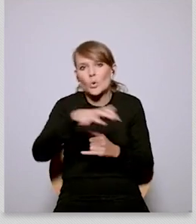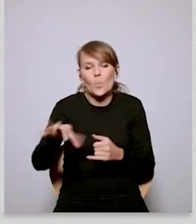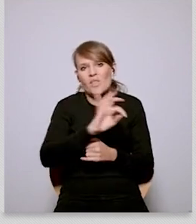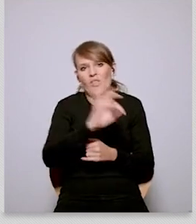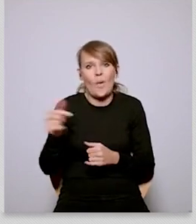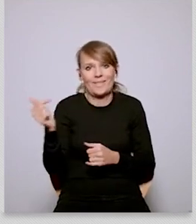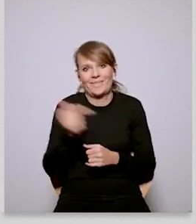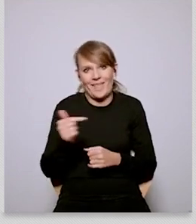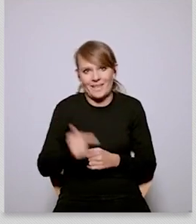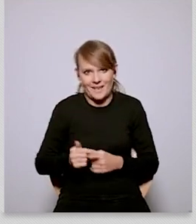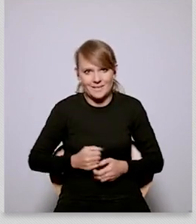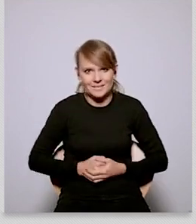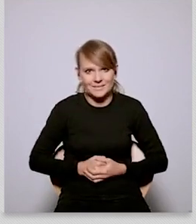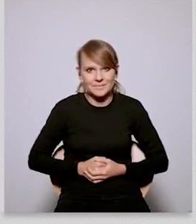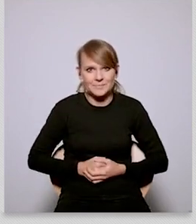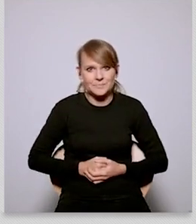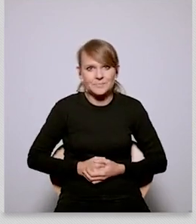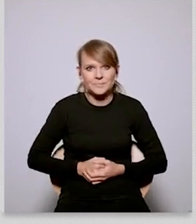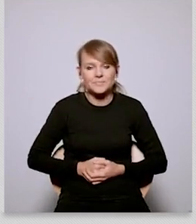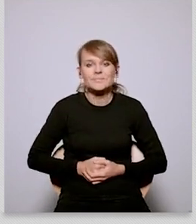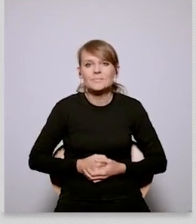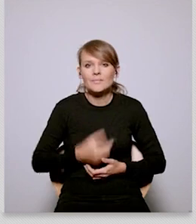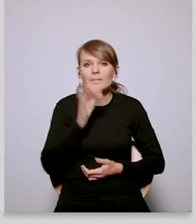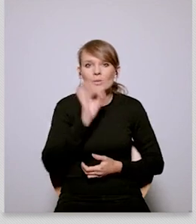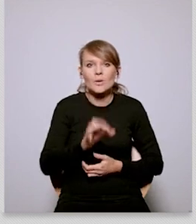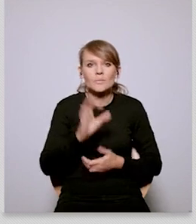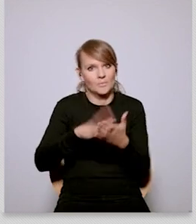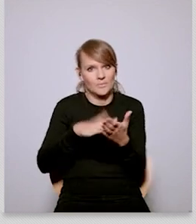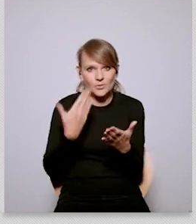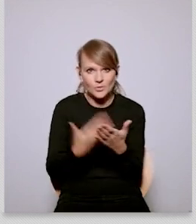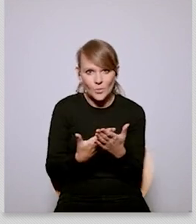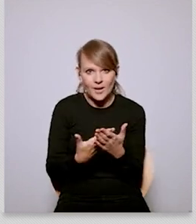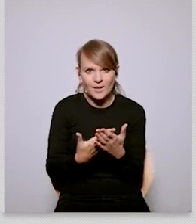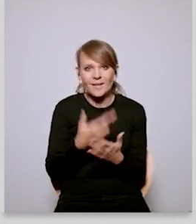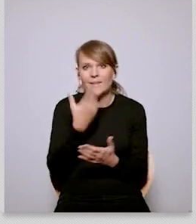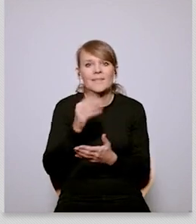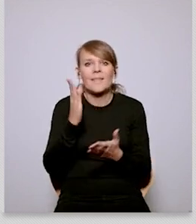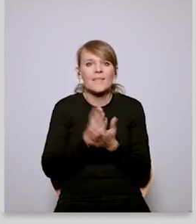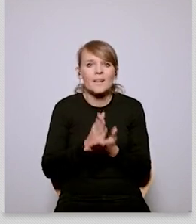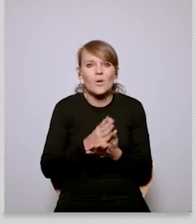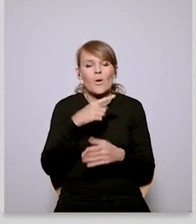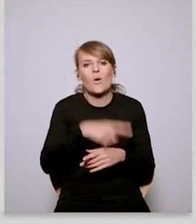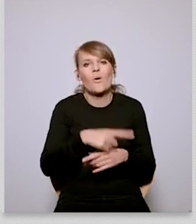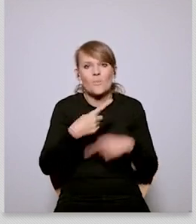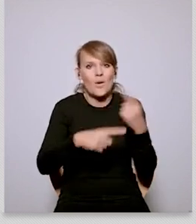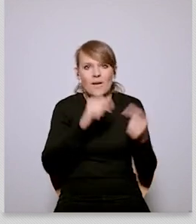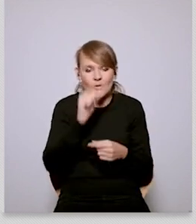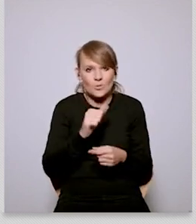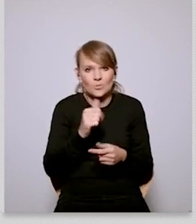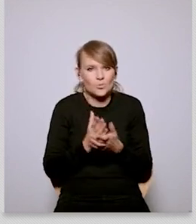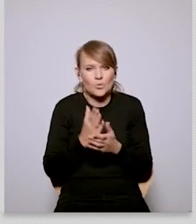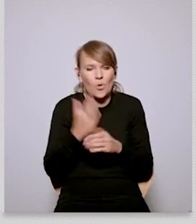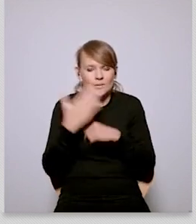demanding that it should be slower or it should be adjusted to our individual national needs and